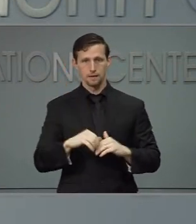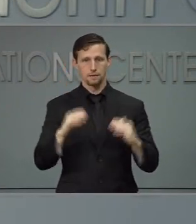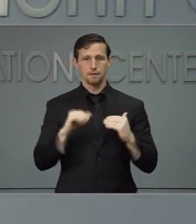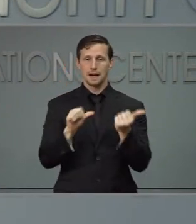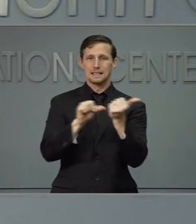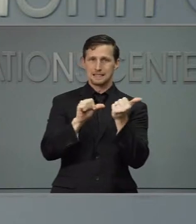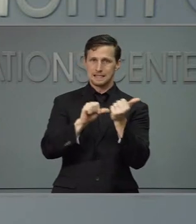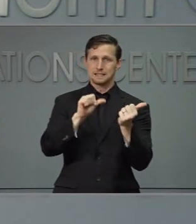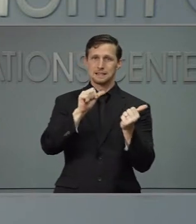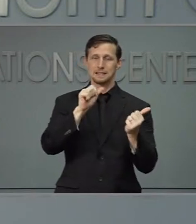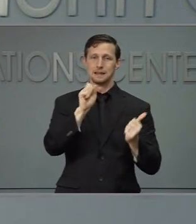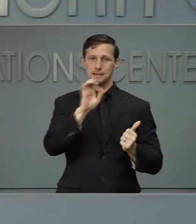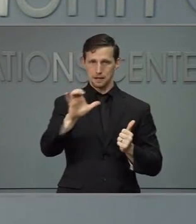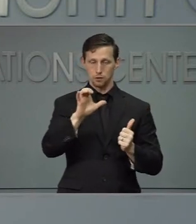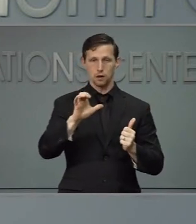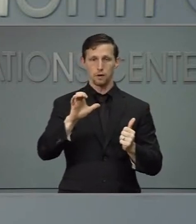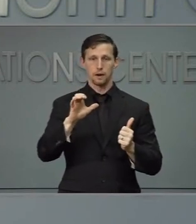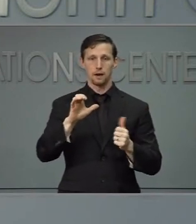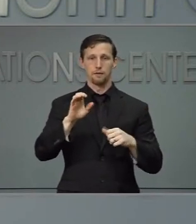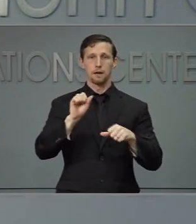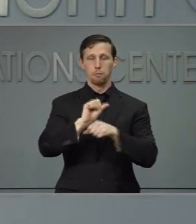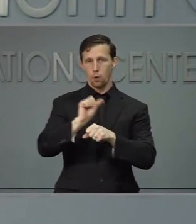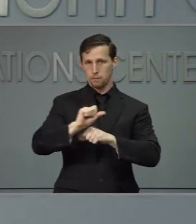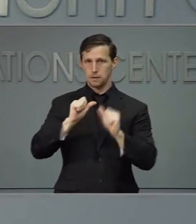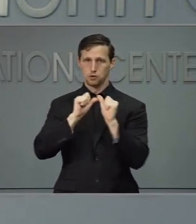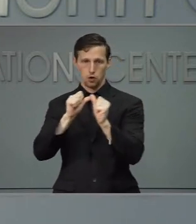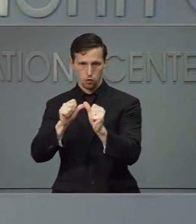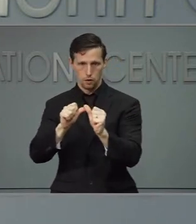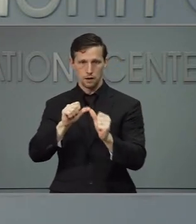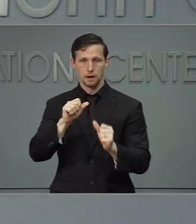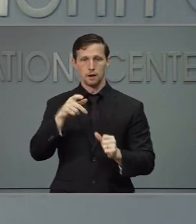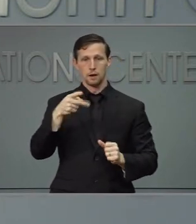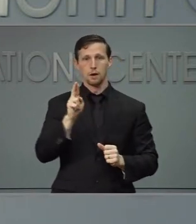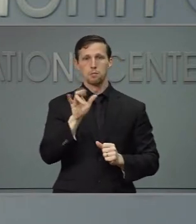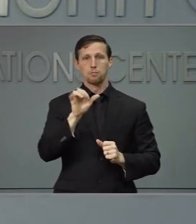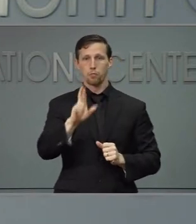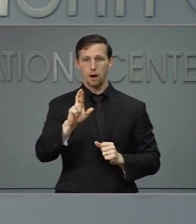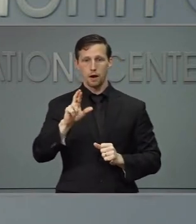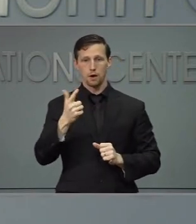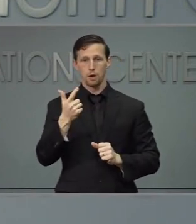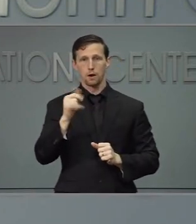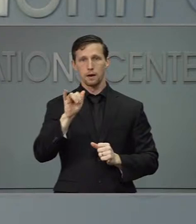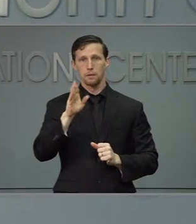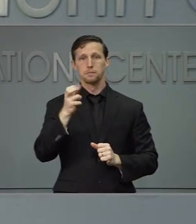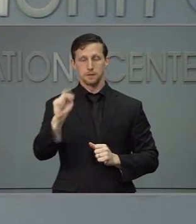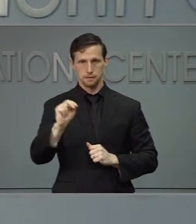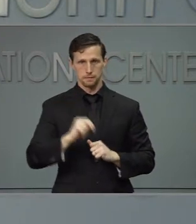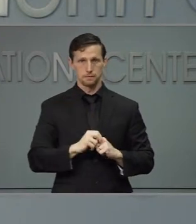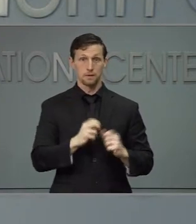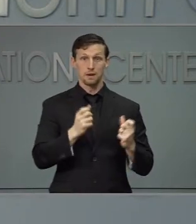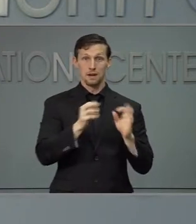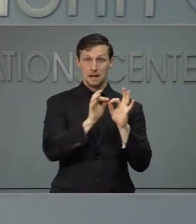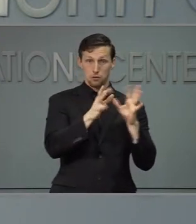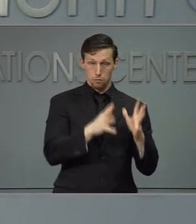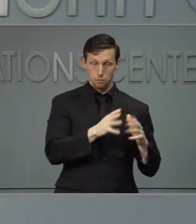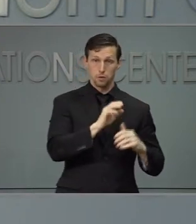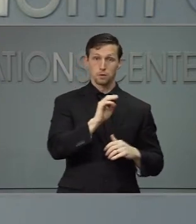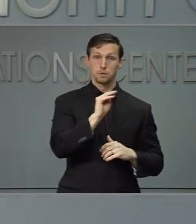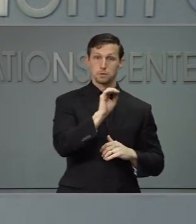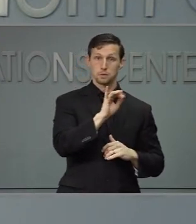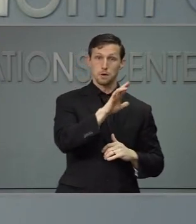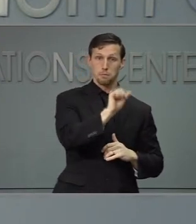of Commerce for the Division of Employment Security. Monica McGee and David Payne are our sign language interpreters.